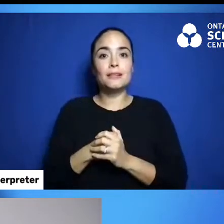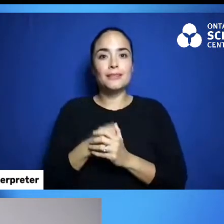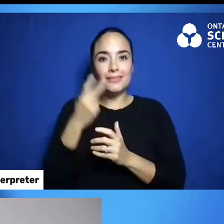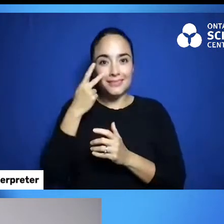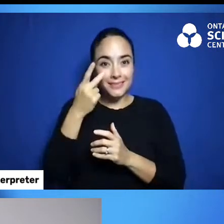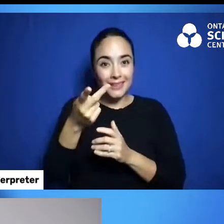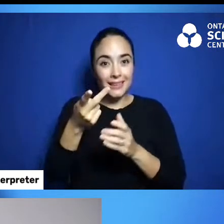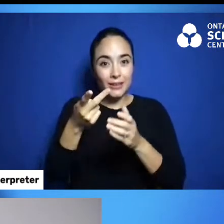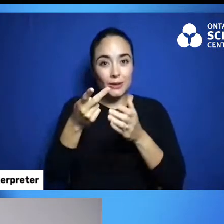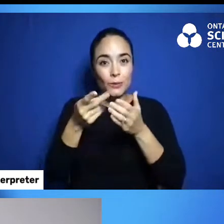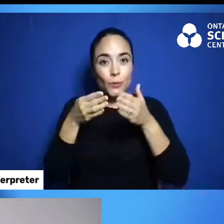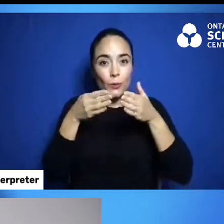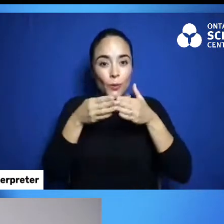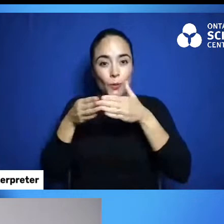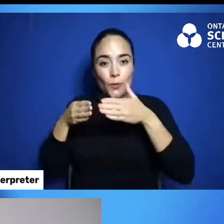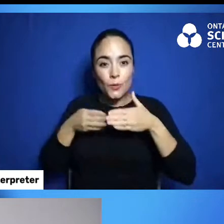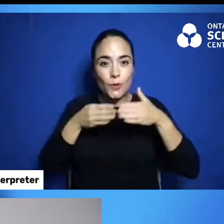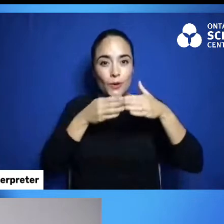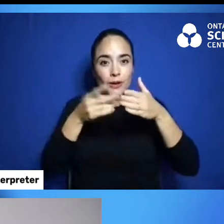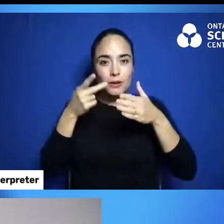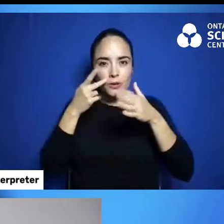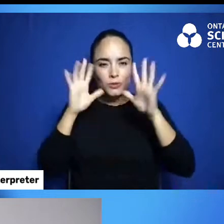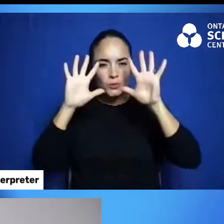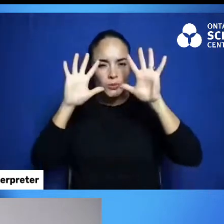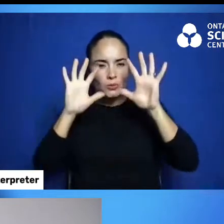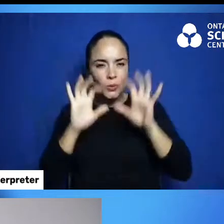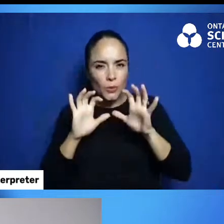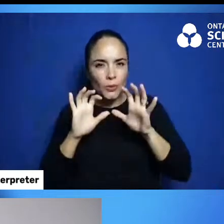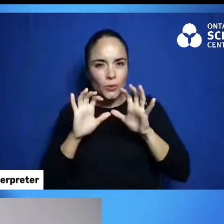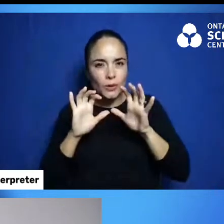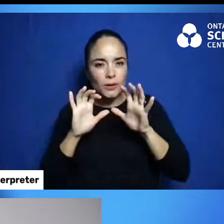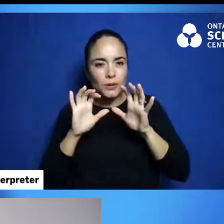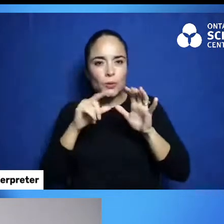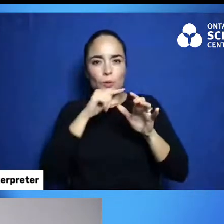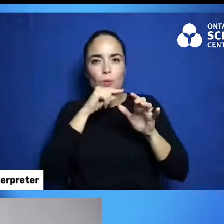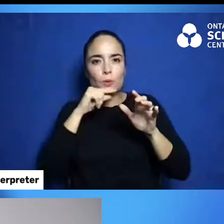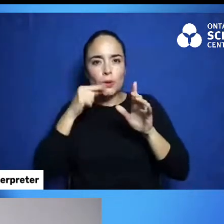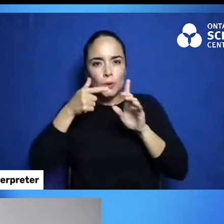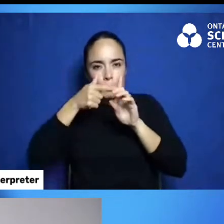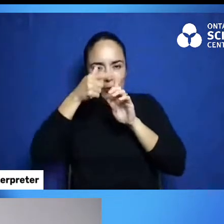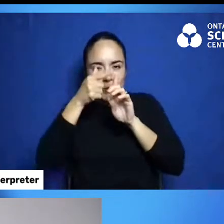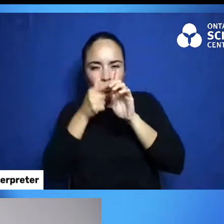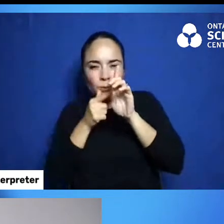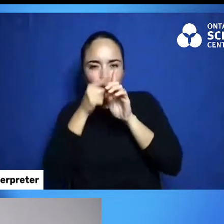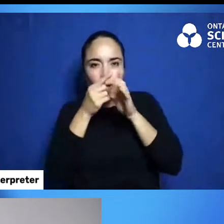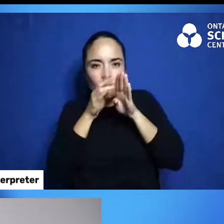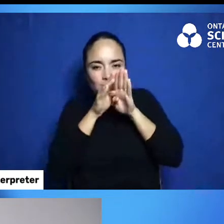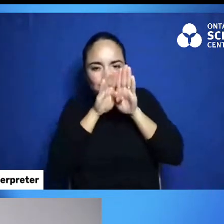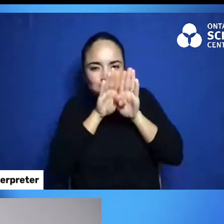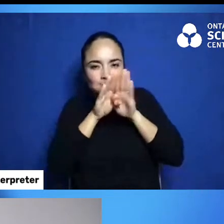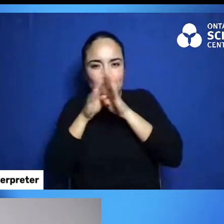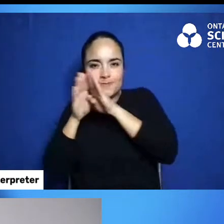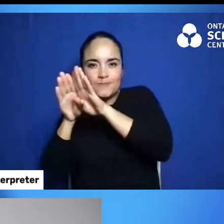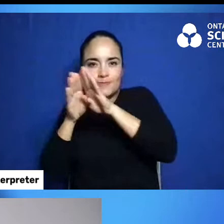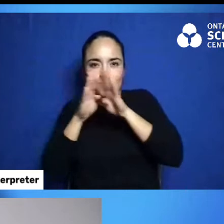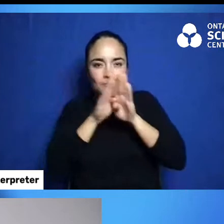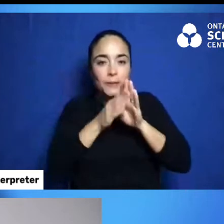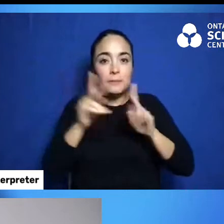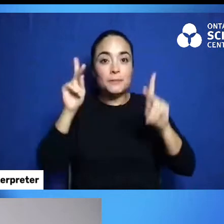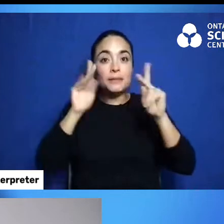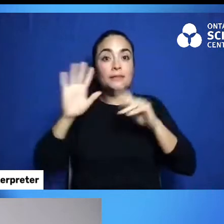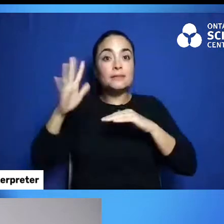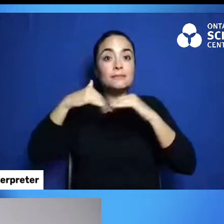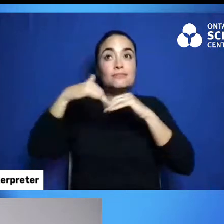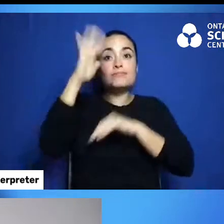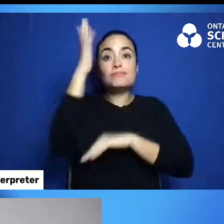Just like Indigenous people do out in the wild. So, there's my birch bark basket sitting here. These